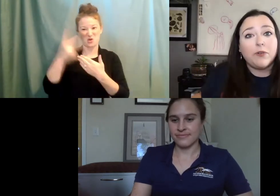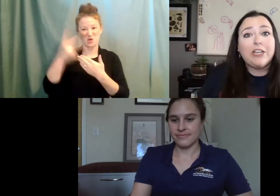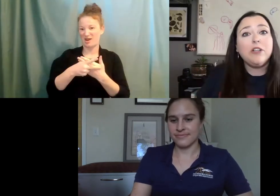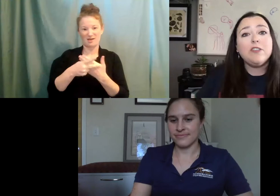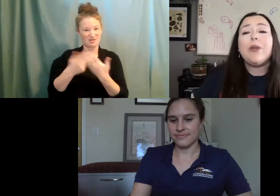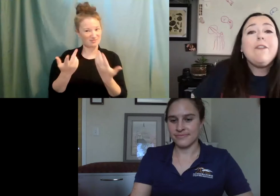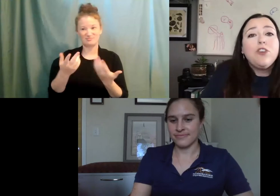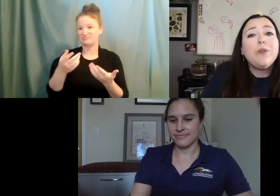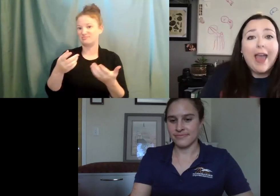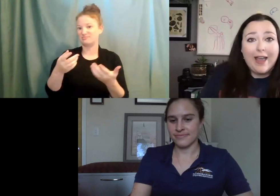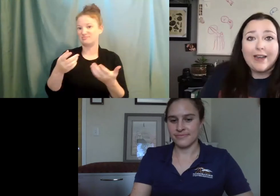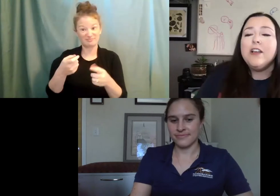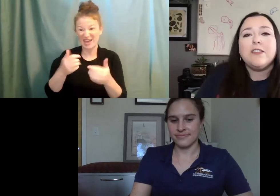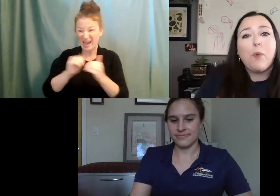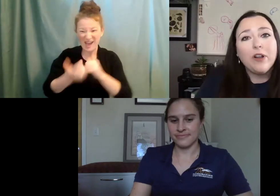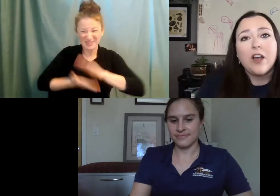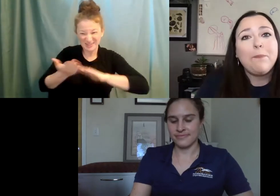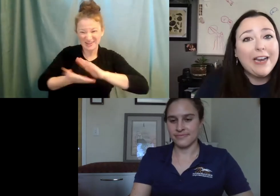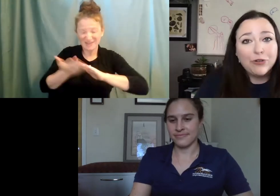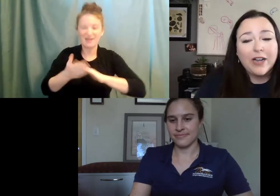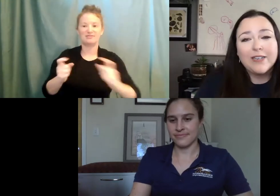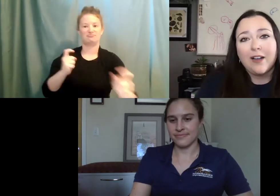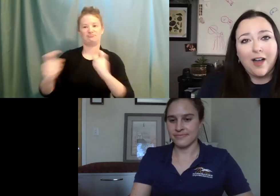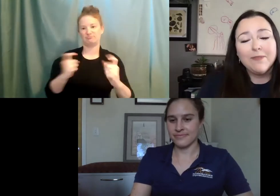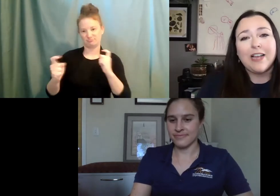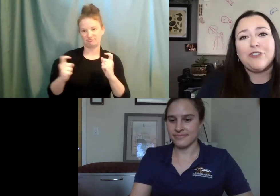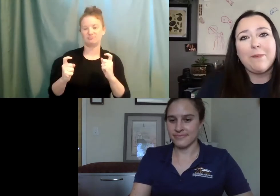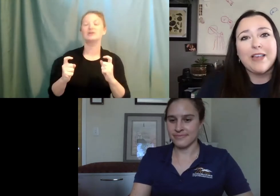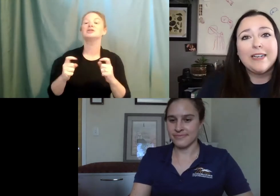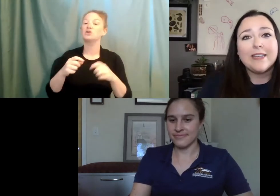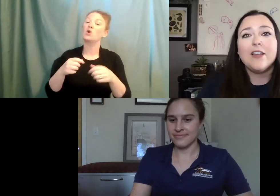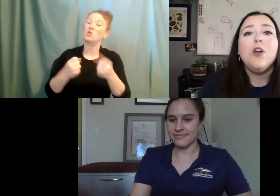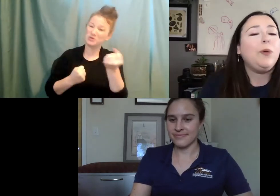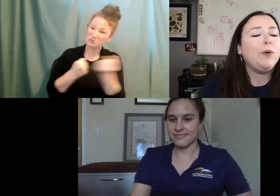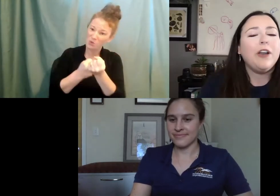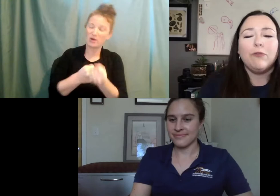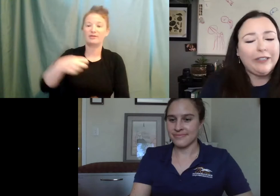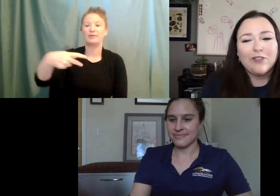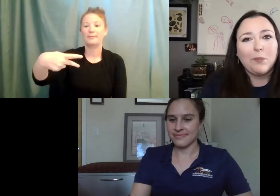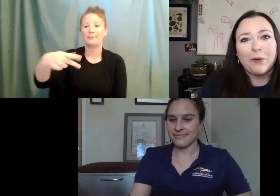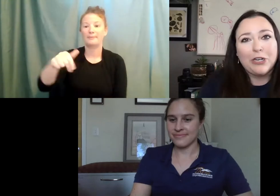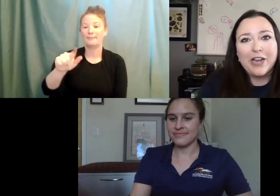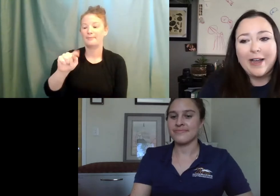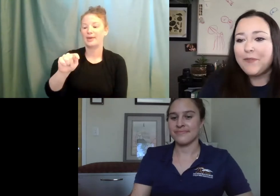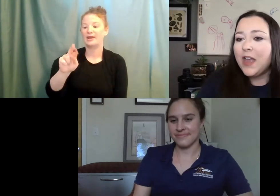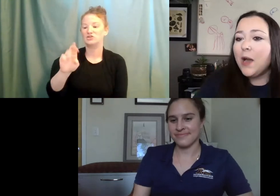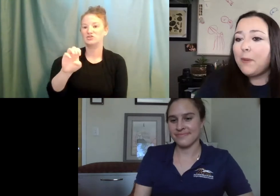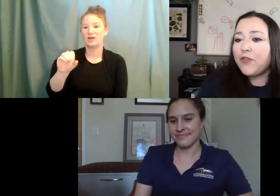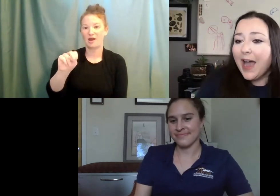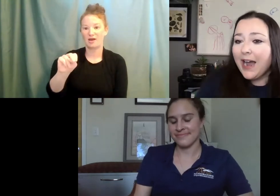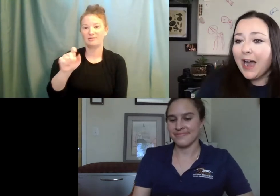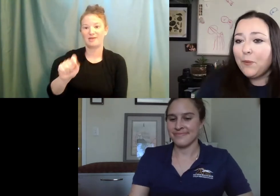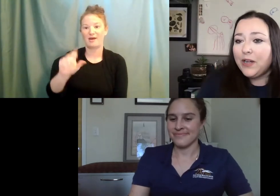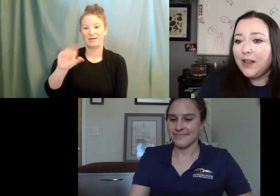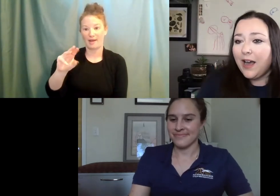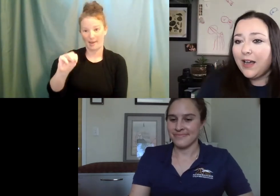off donations. So if you can support us on patreon.com slash Skype a Scientist, we would really super appreciate it. But